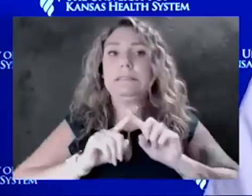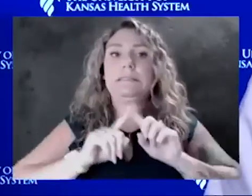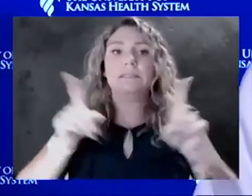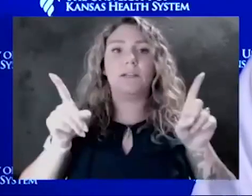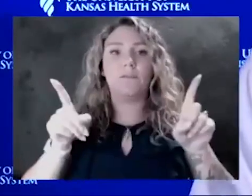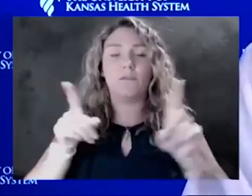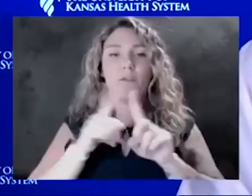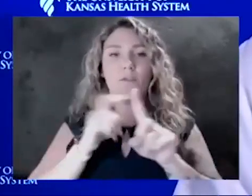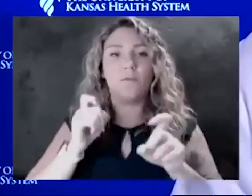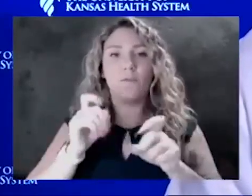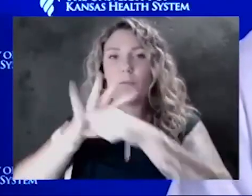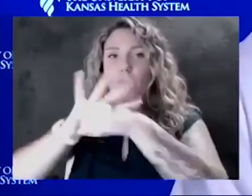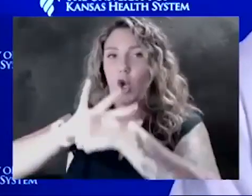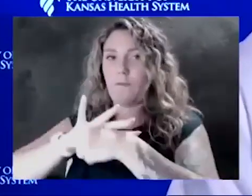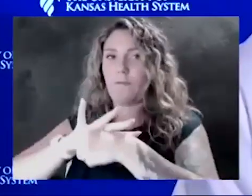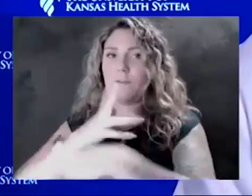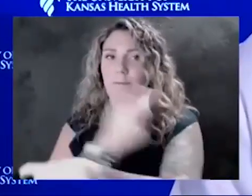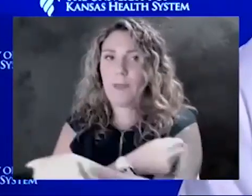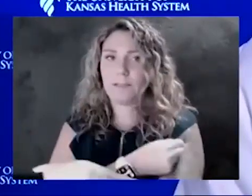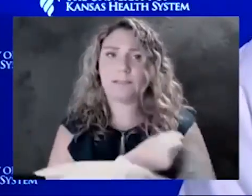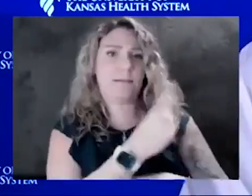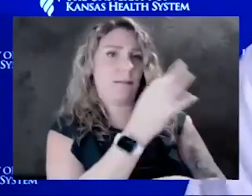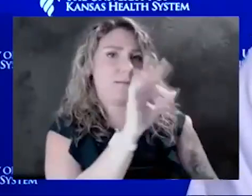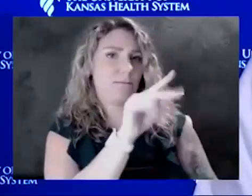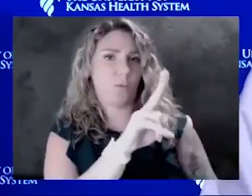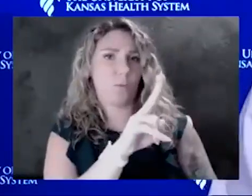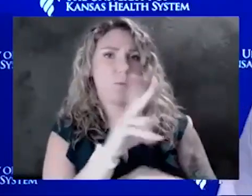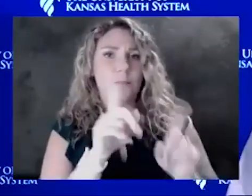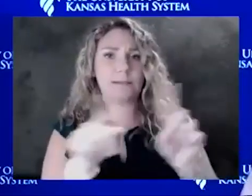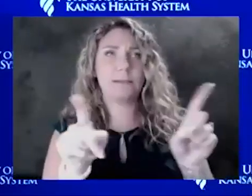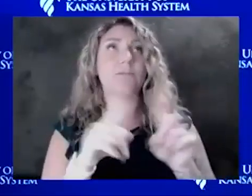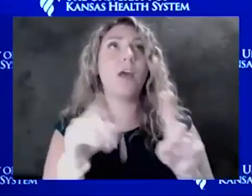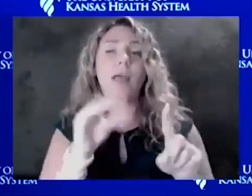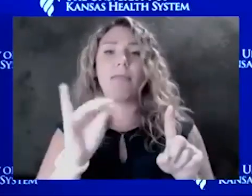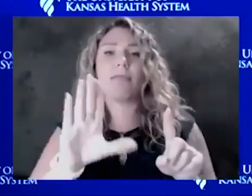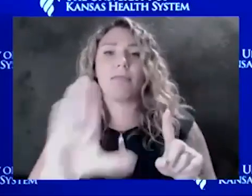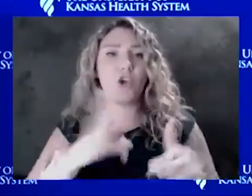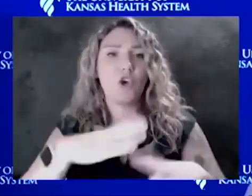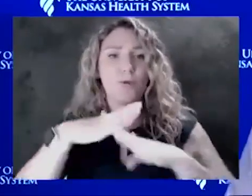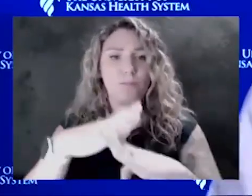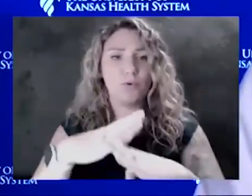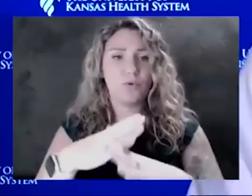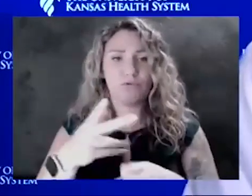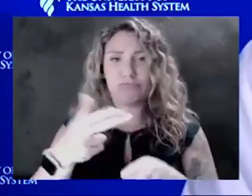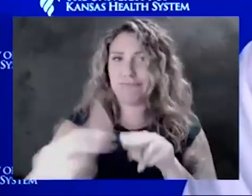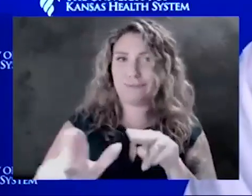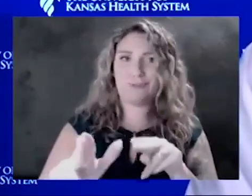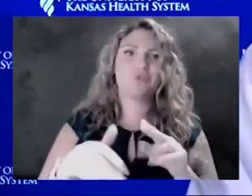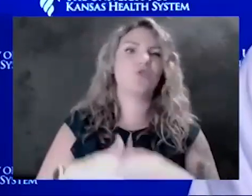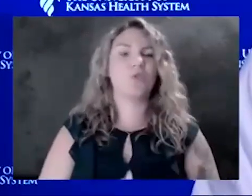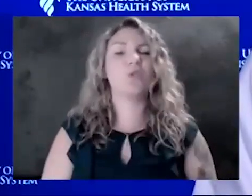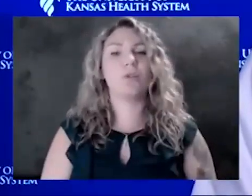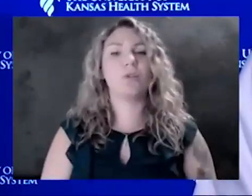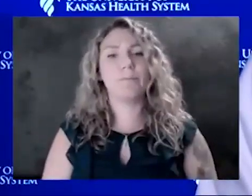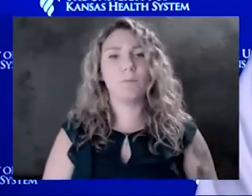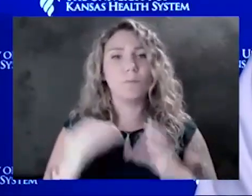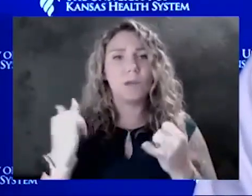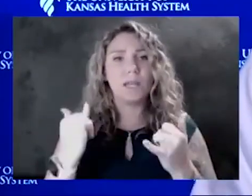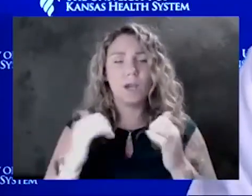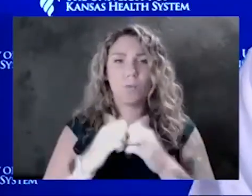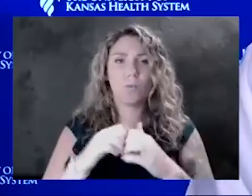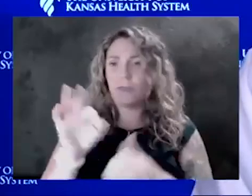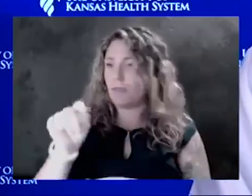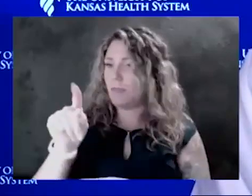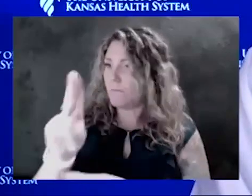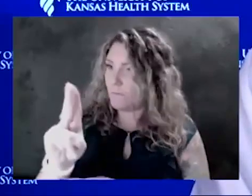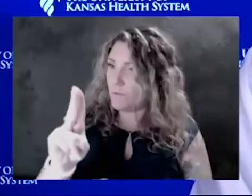vaccines and that their immunity is fairly short lived. So I think right now with the influenza dynamics in the United States, it